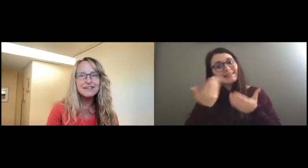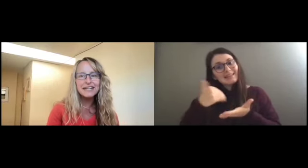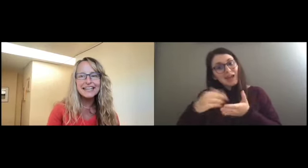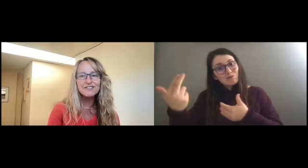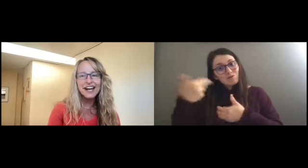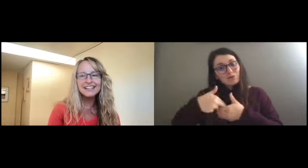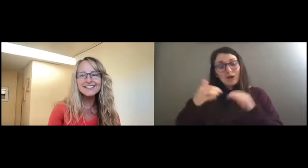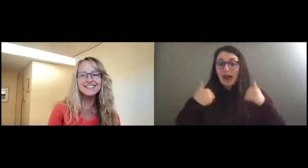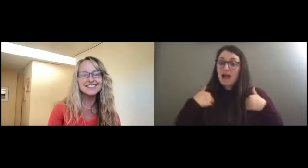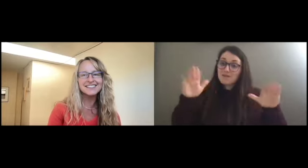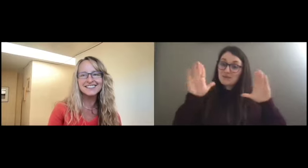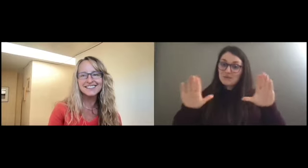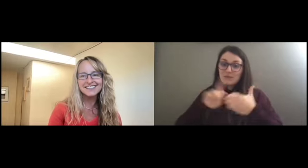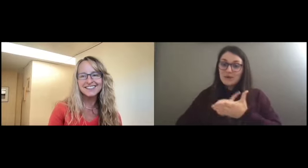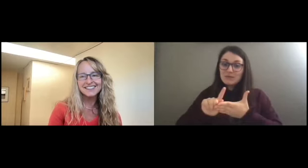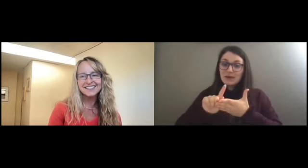a great week, friends.